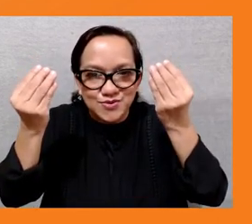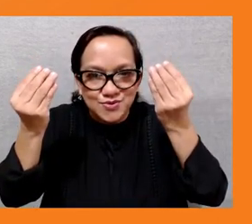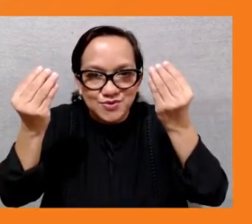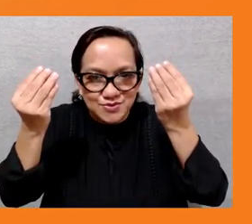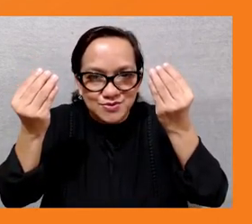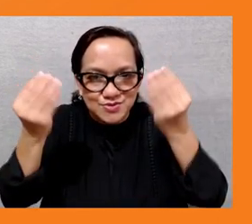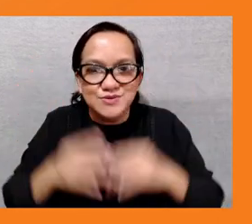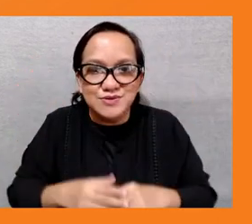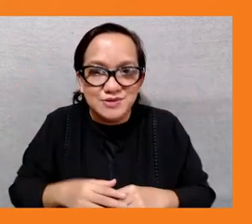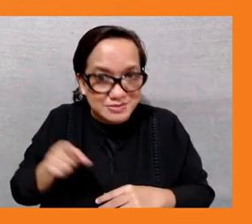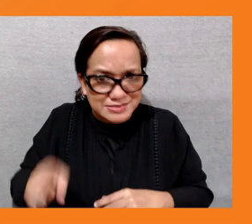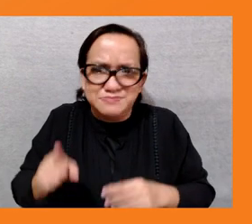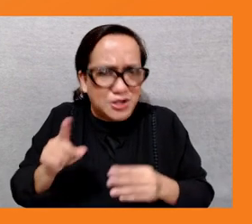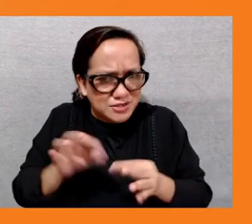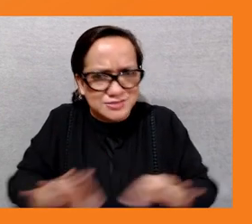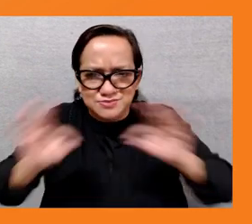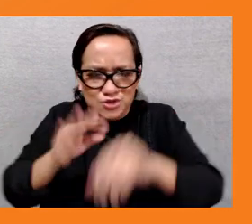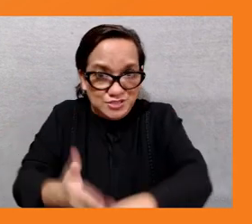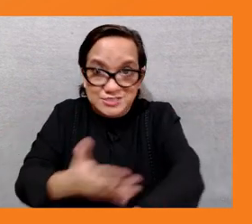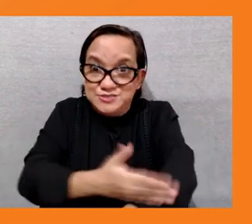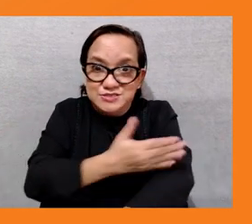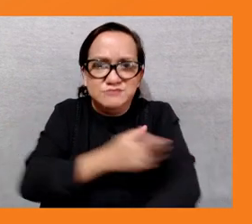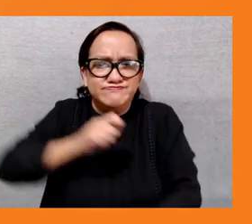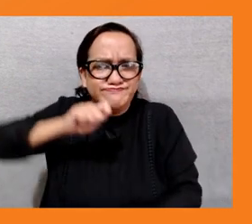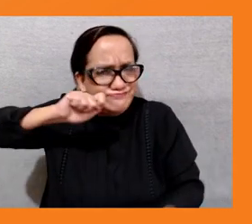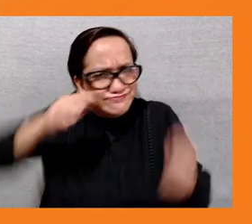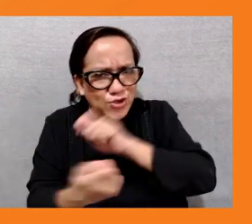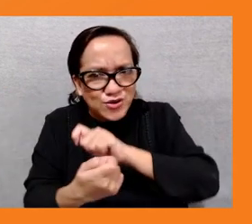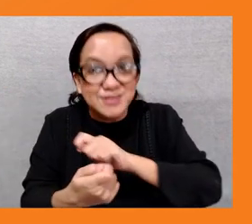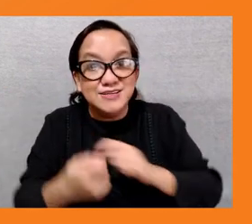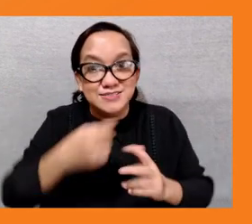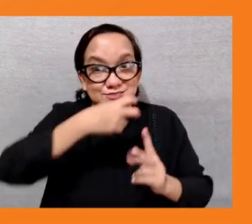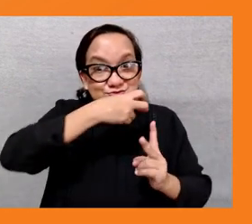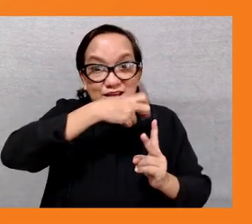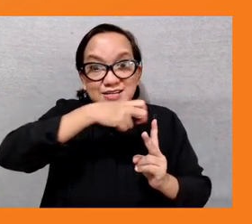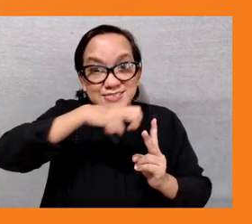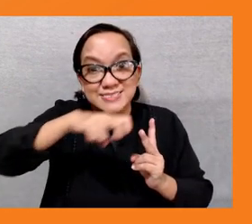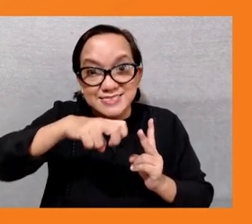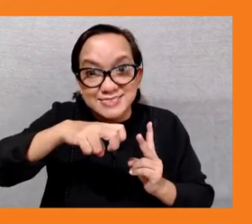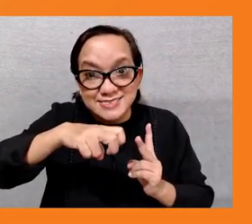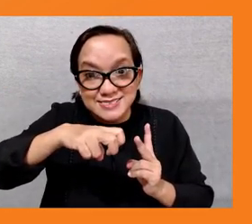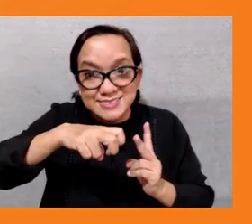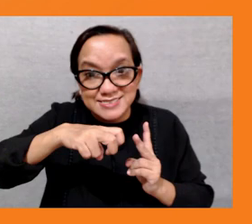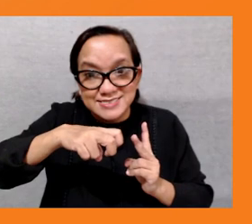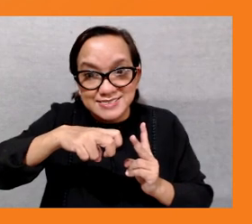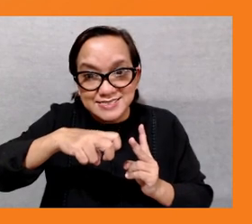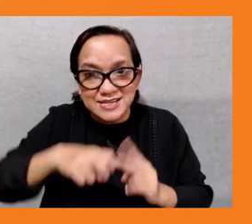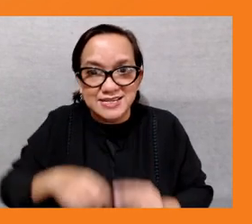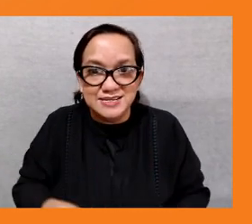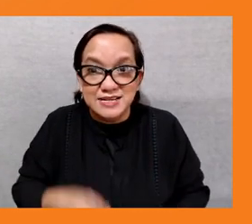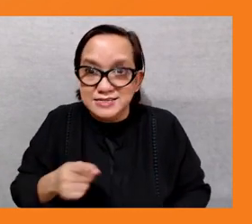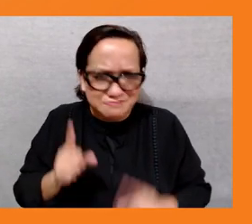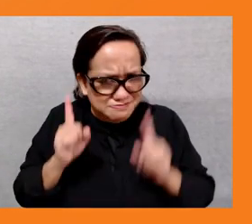transition we see in the economy and then the role the important role of of partners development partners to engage young people